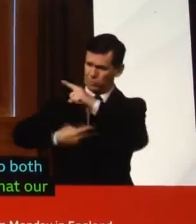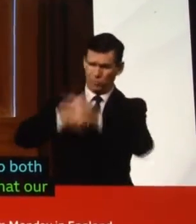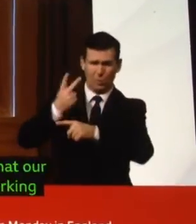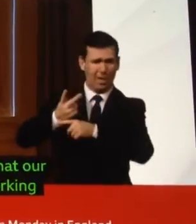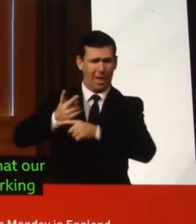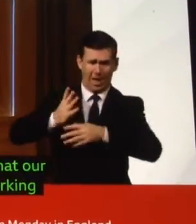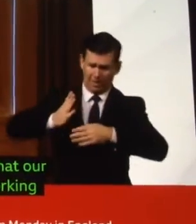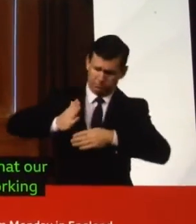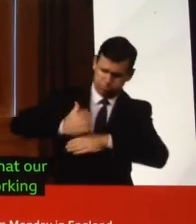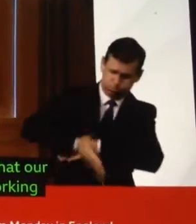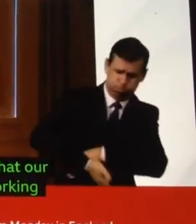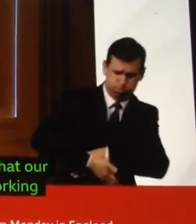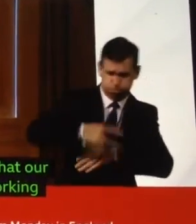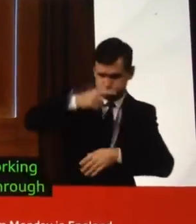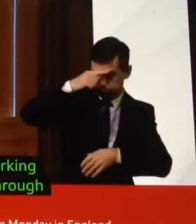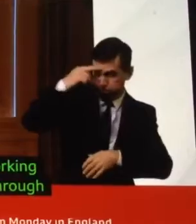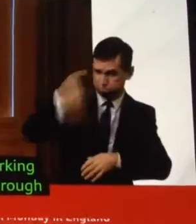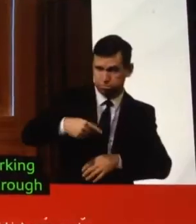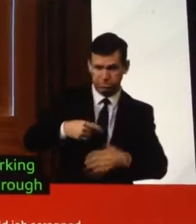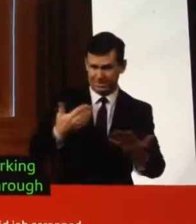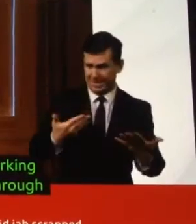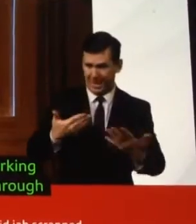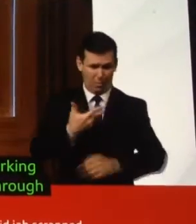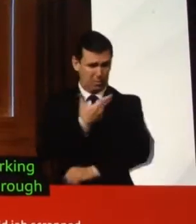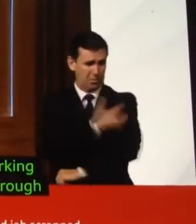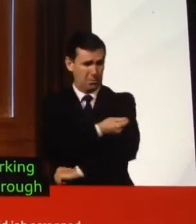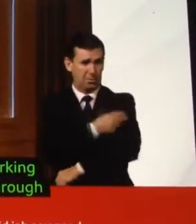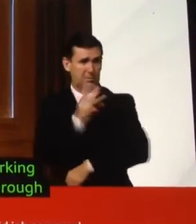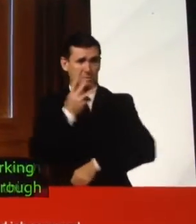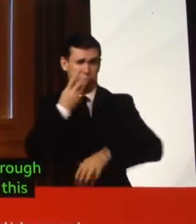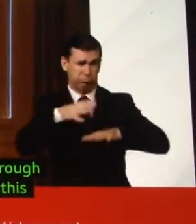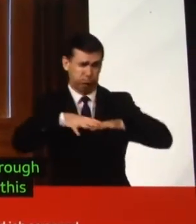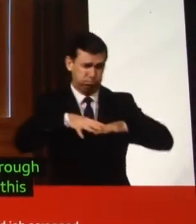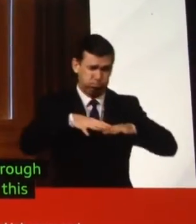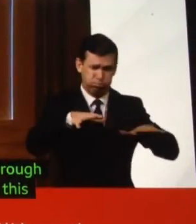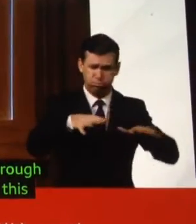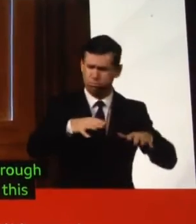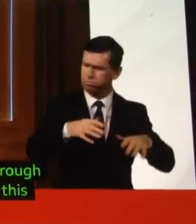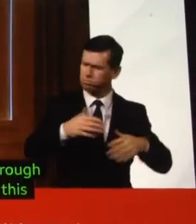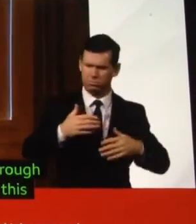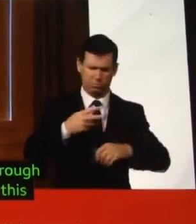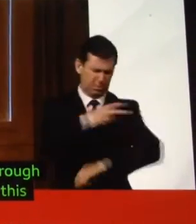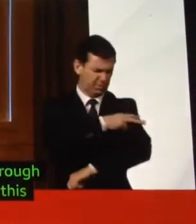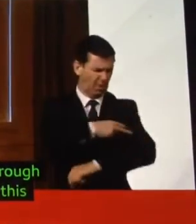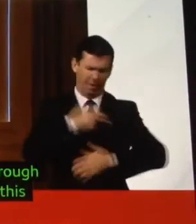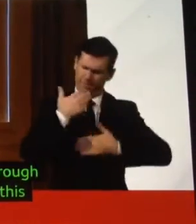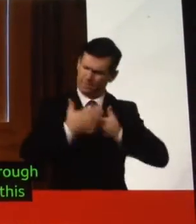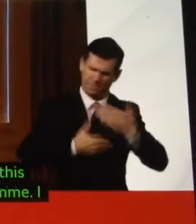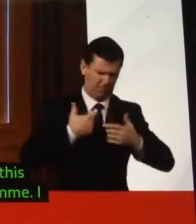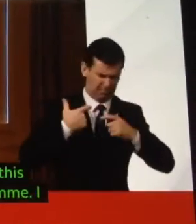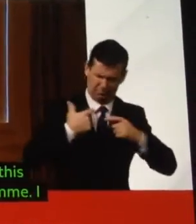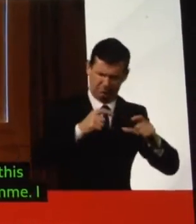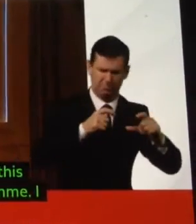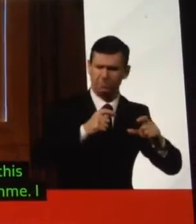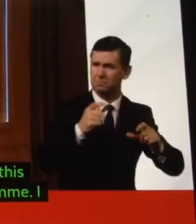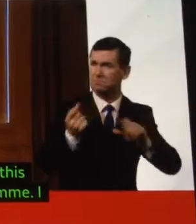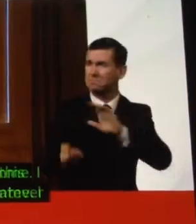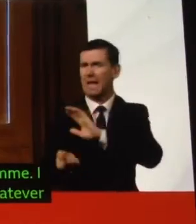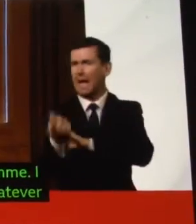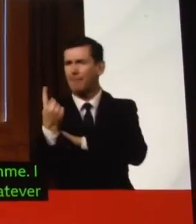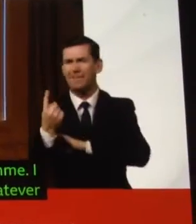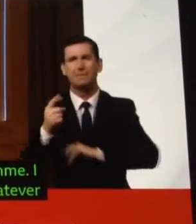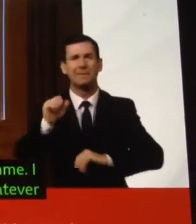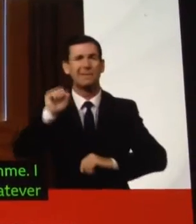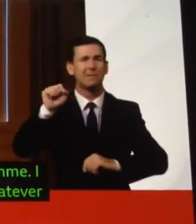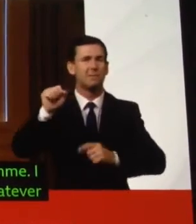this incredible vaccination programme. And I think they'll keep going. You know, whatever else happens nationally, in